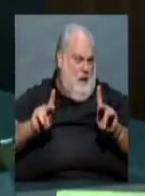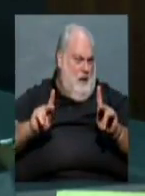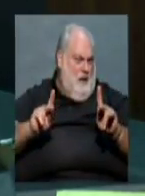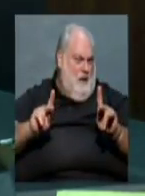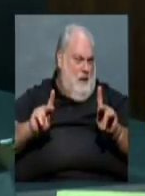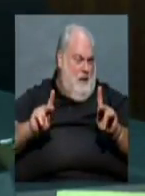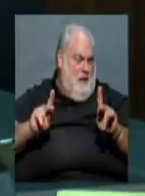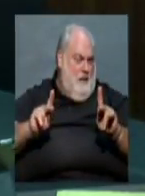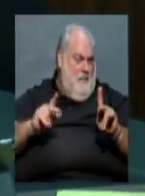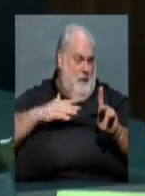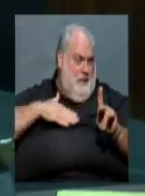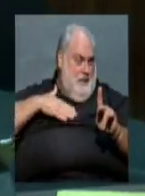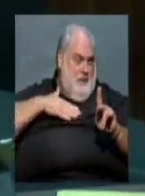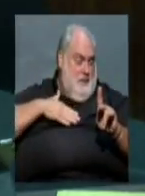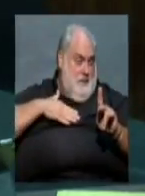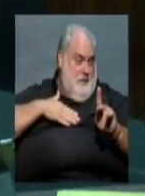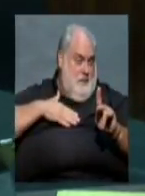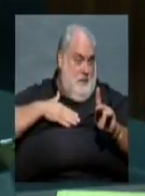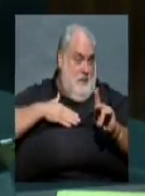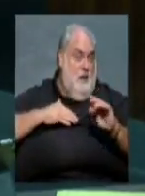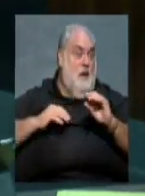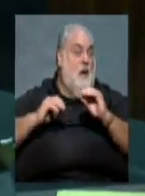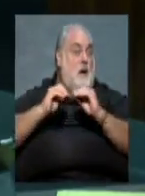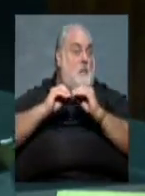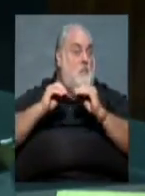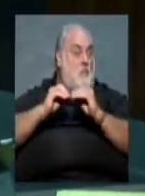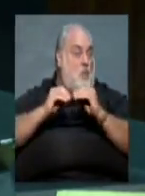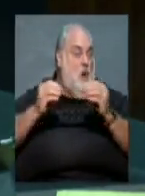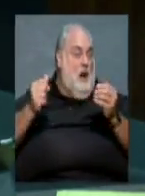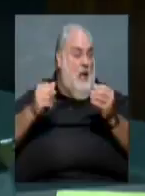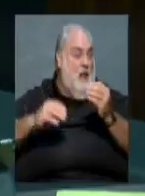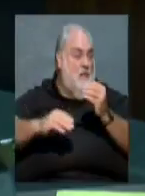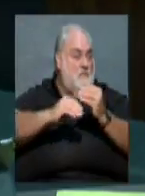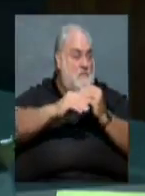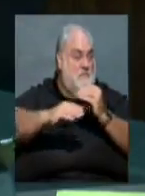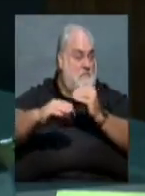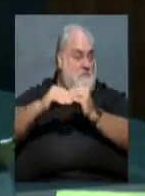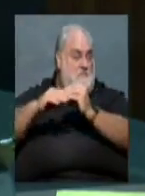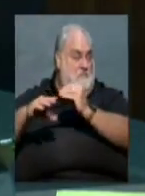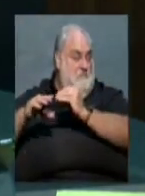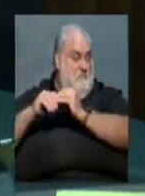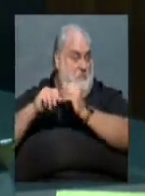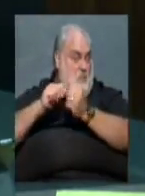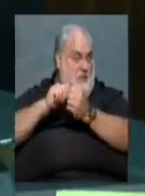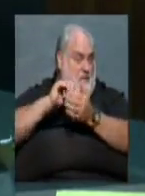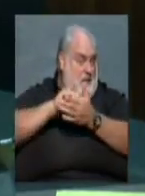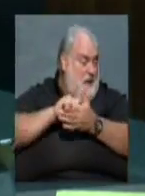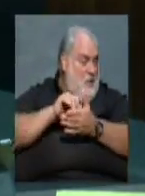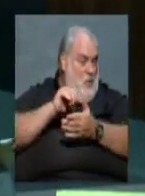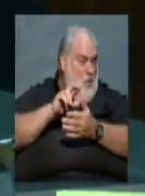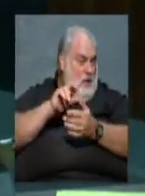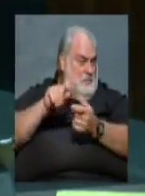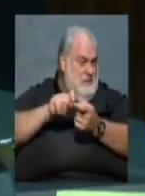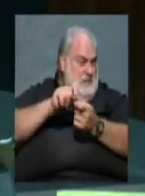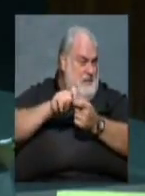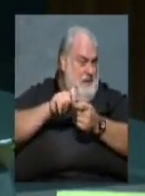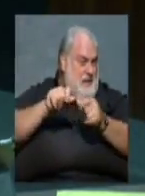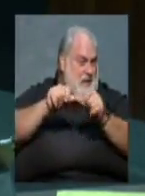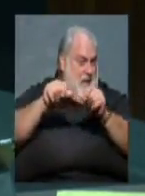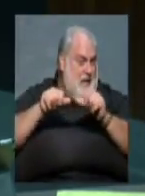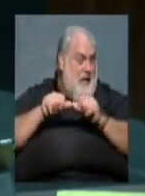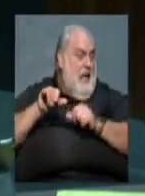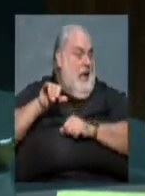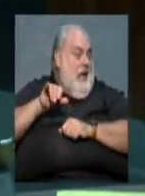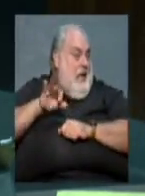maybe there were some more parcels on this piece of property, or is it just that if the auto